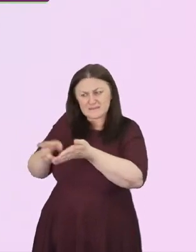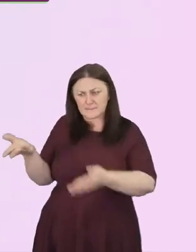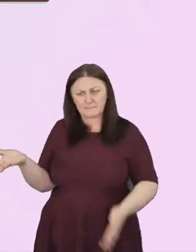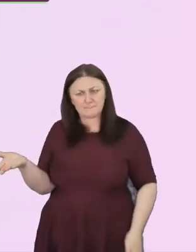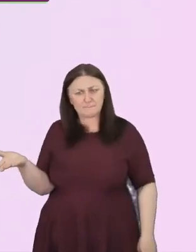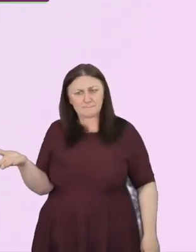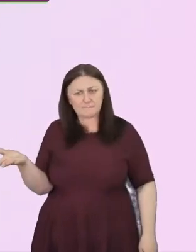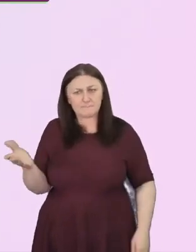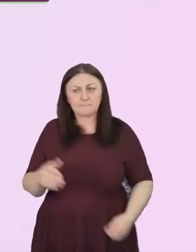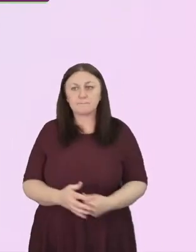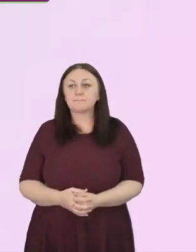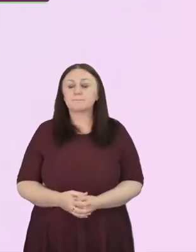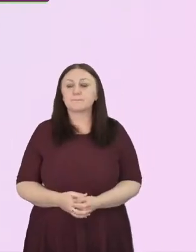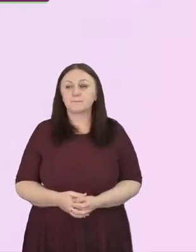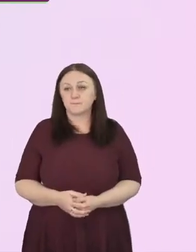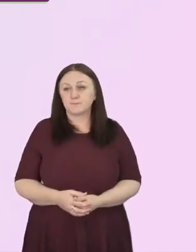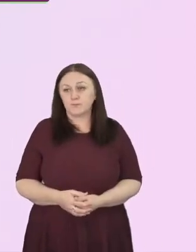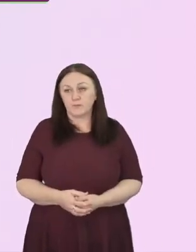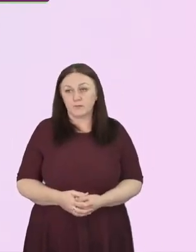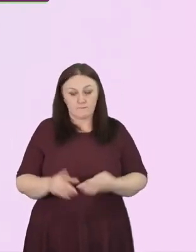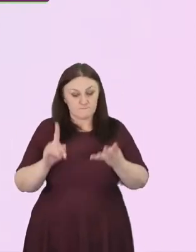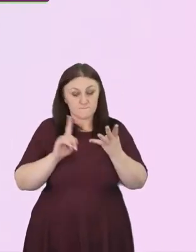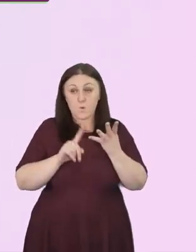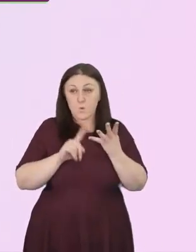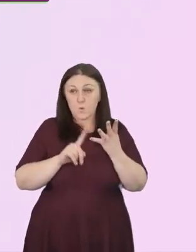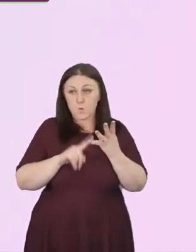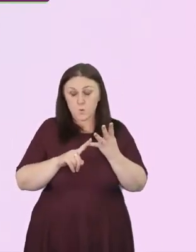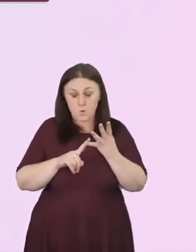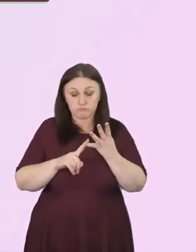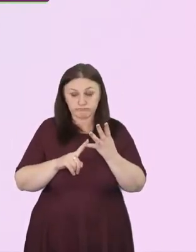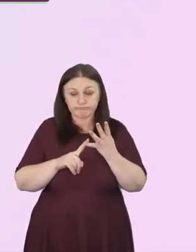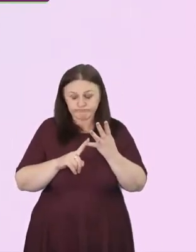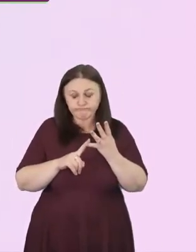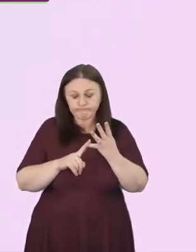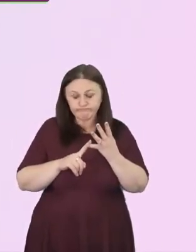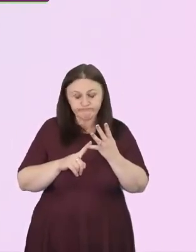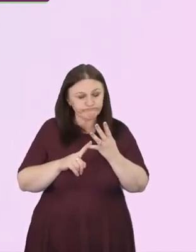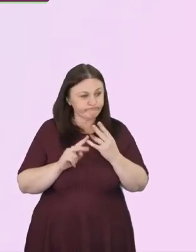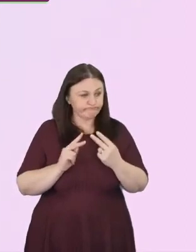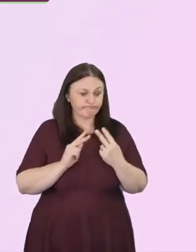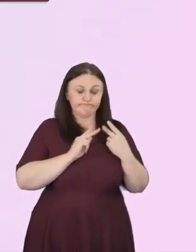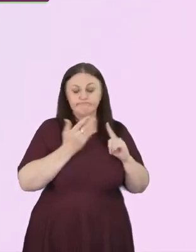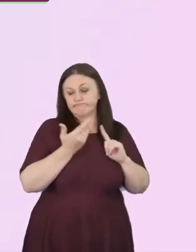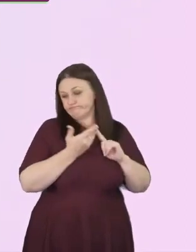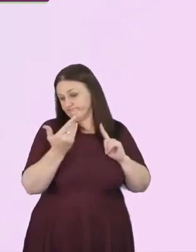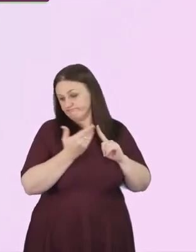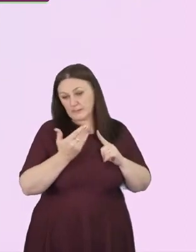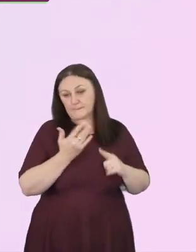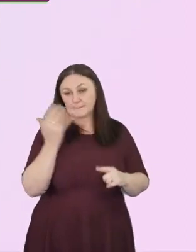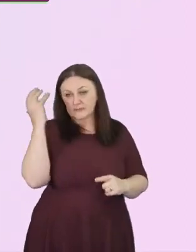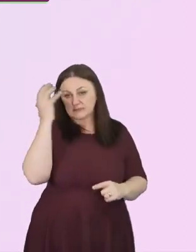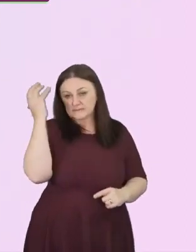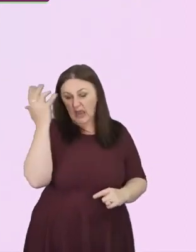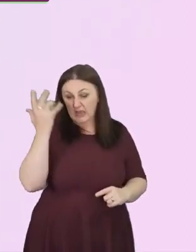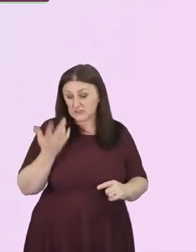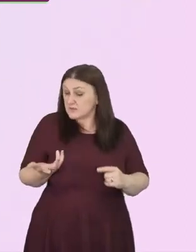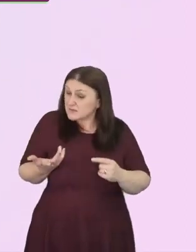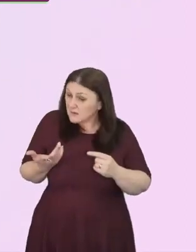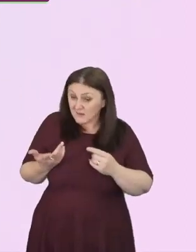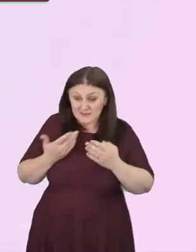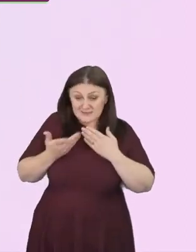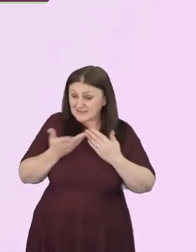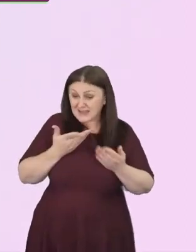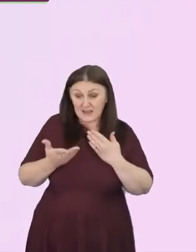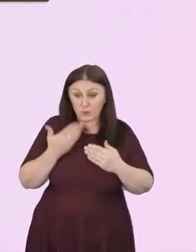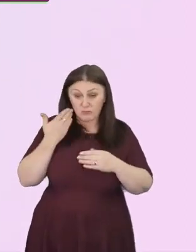Number four, acknowledge mistakes. Dealing with racism and navigating our way through all of this is